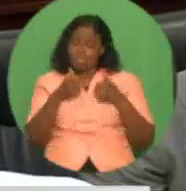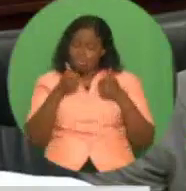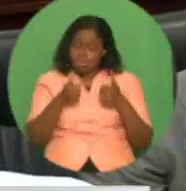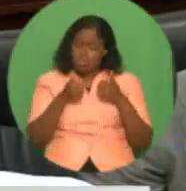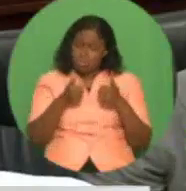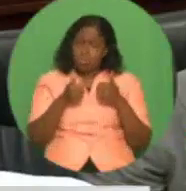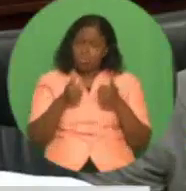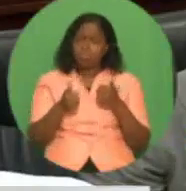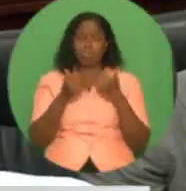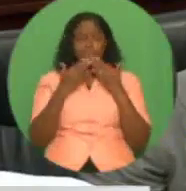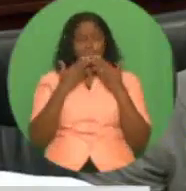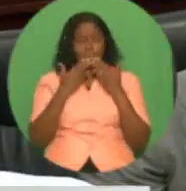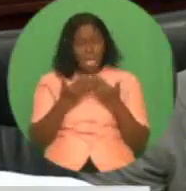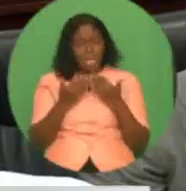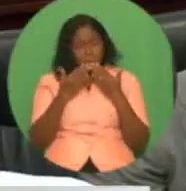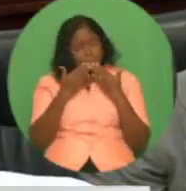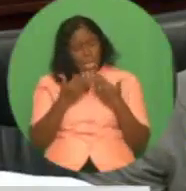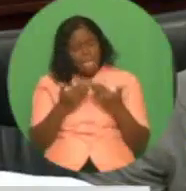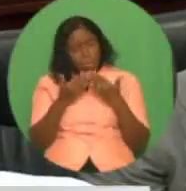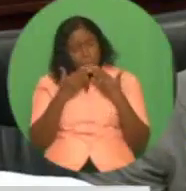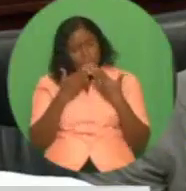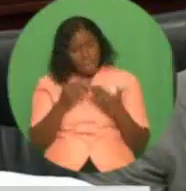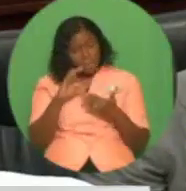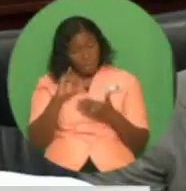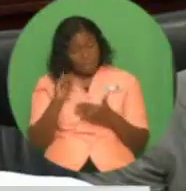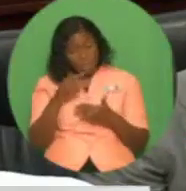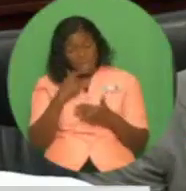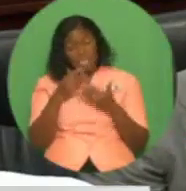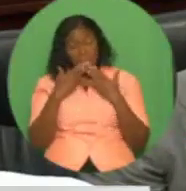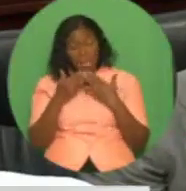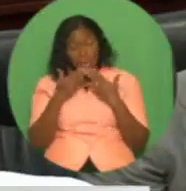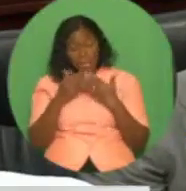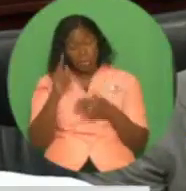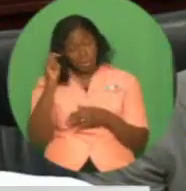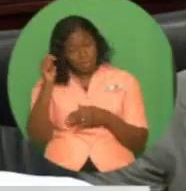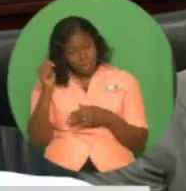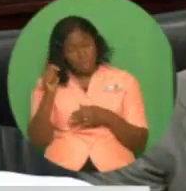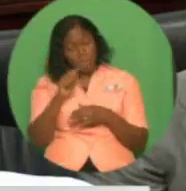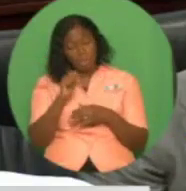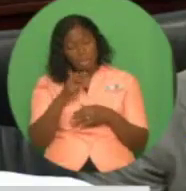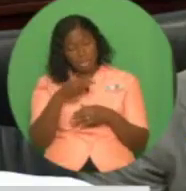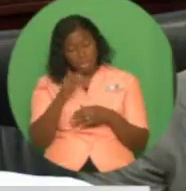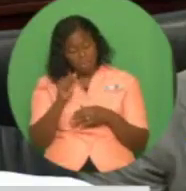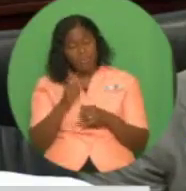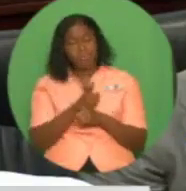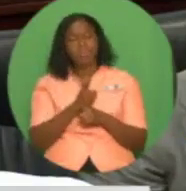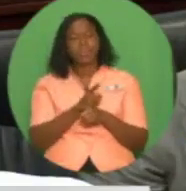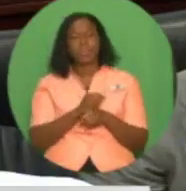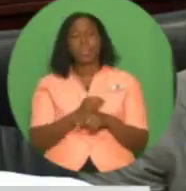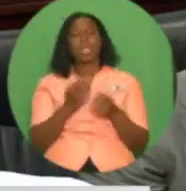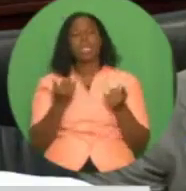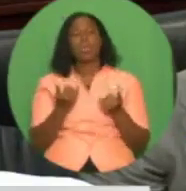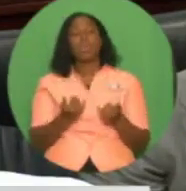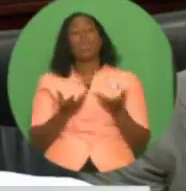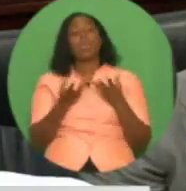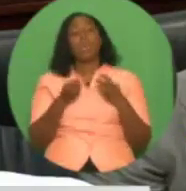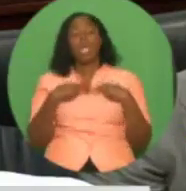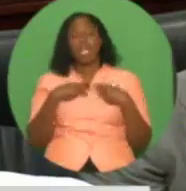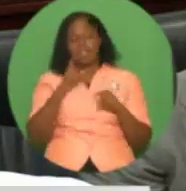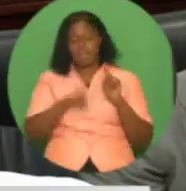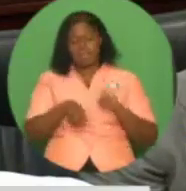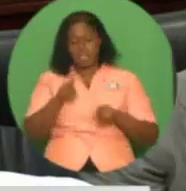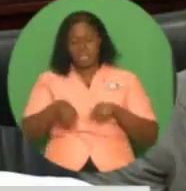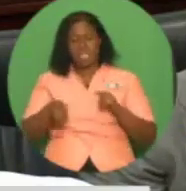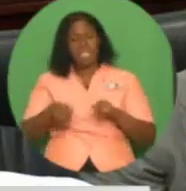The development of the tourism sector in Tobago continues to be critical to our overall strategy of diversification of the national